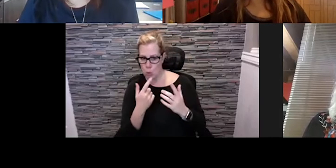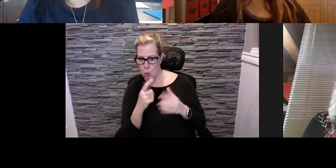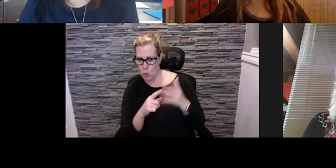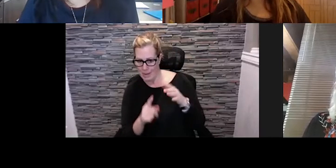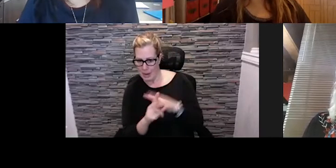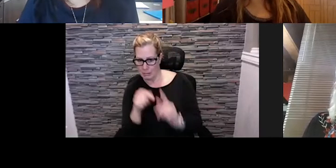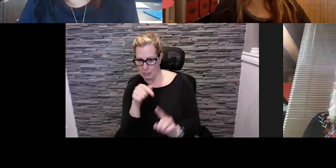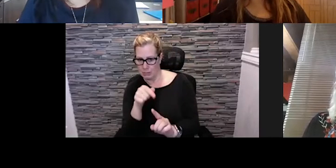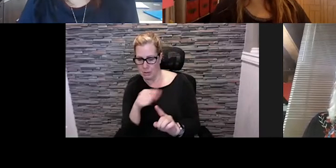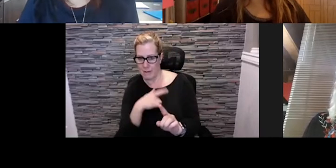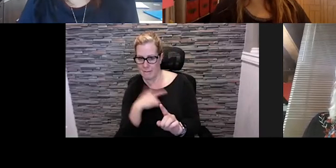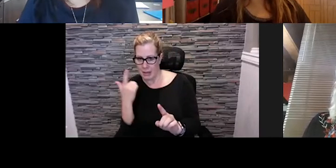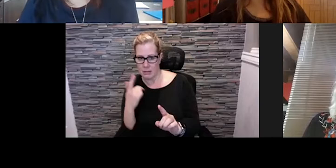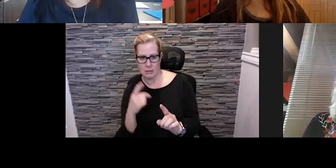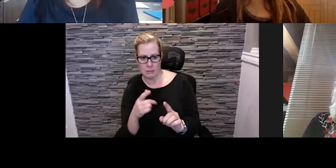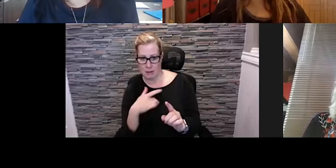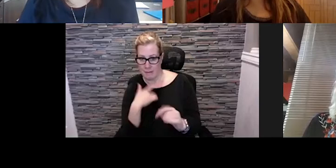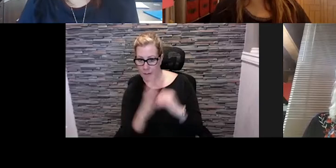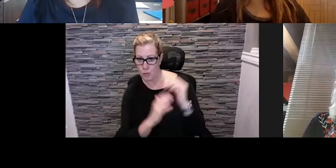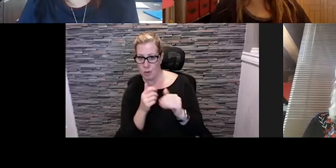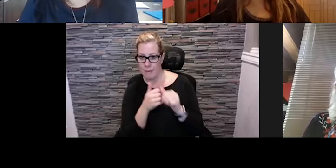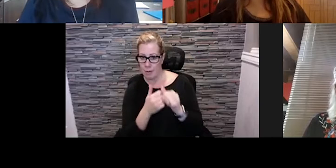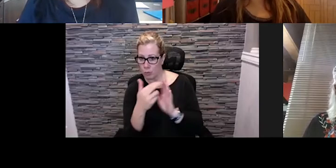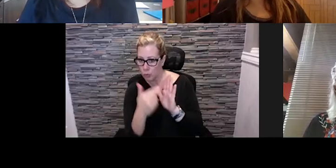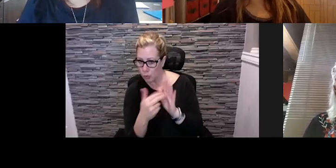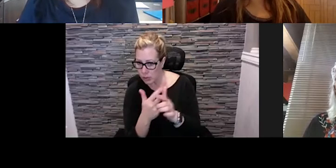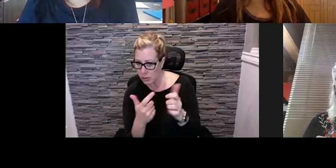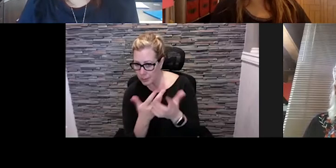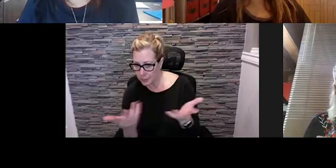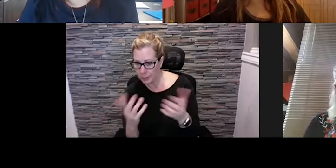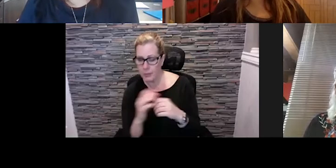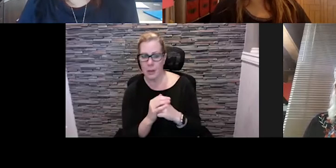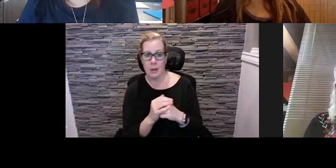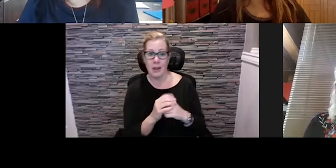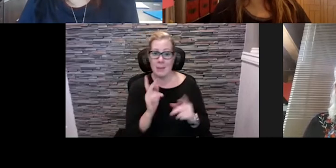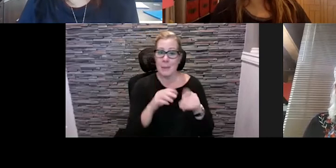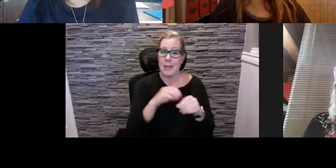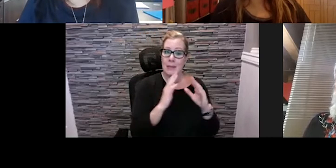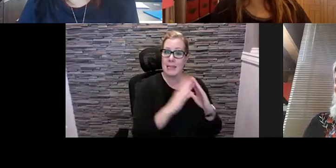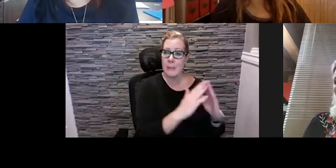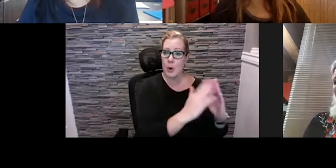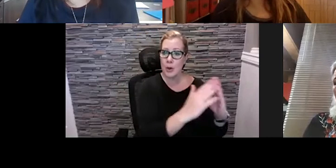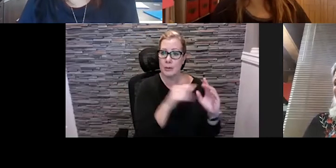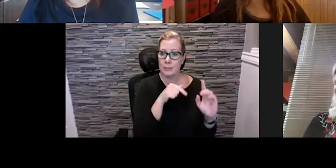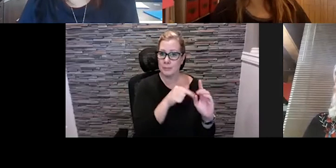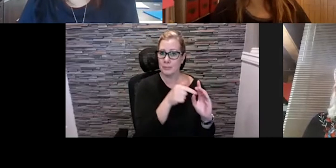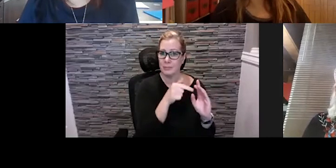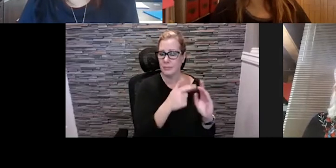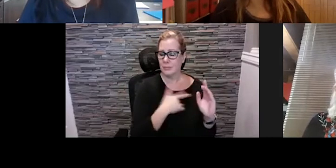But also that people in the neighborhood are aware that these are things that are happening so that they can either choose to attend or know how to respond when those things are occurring.